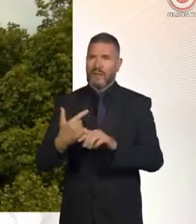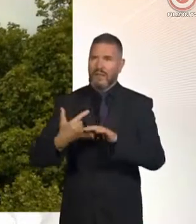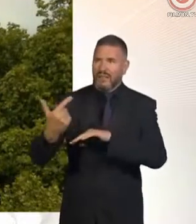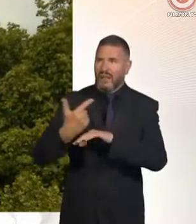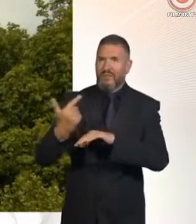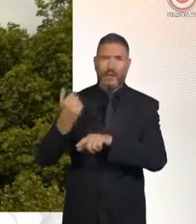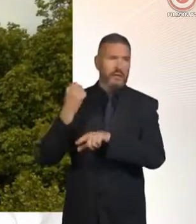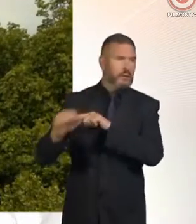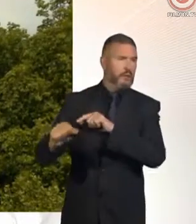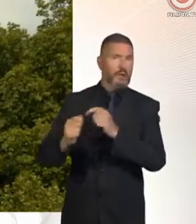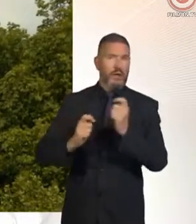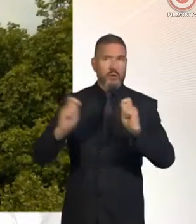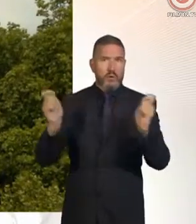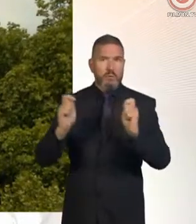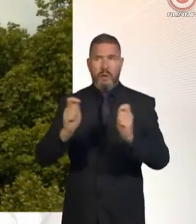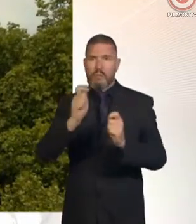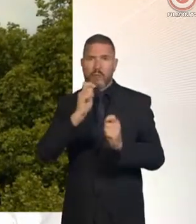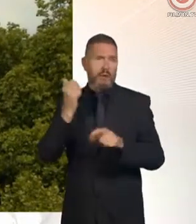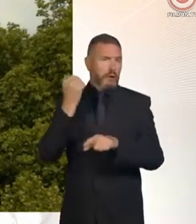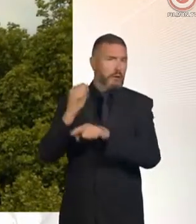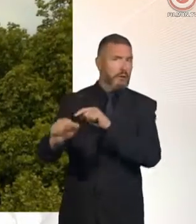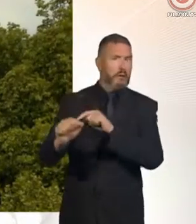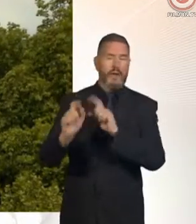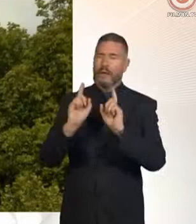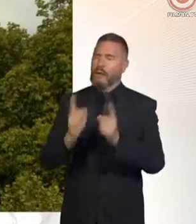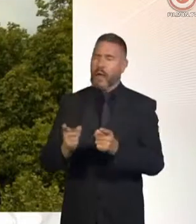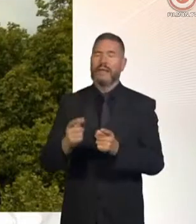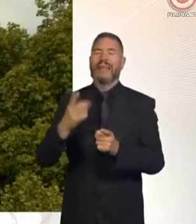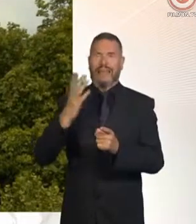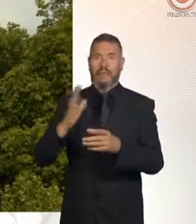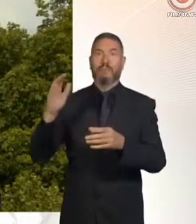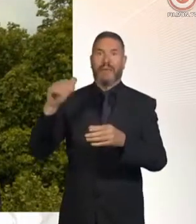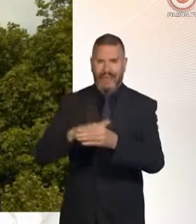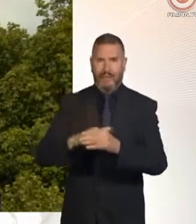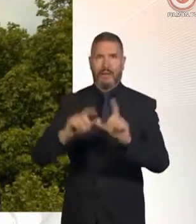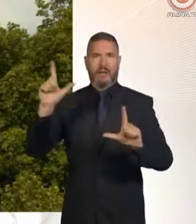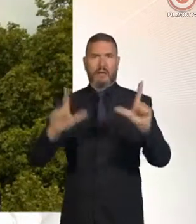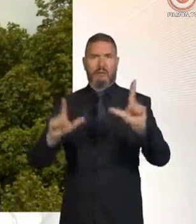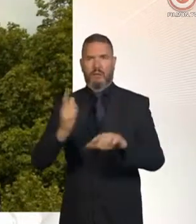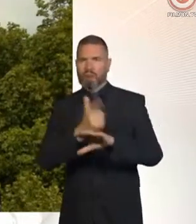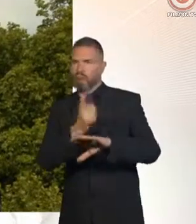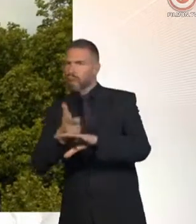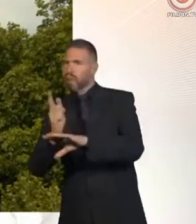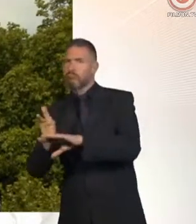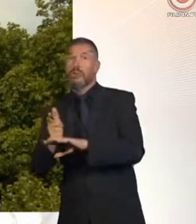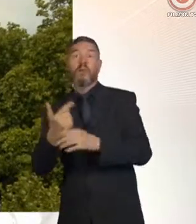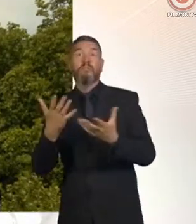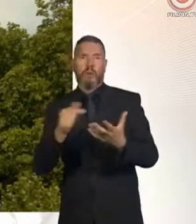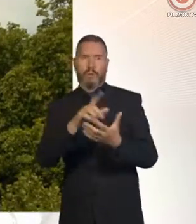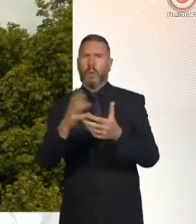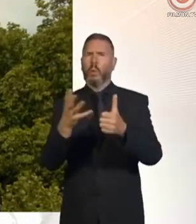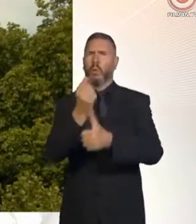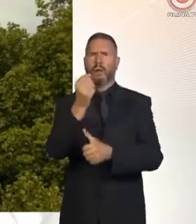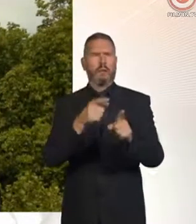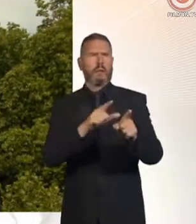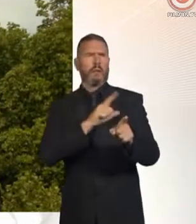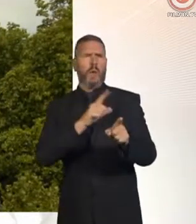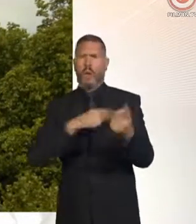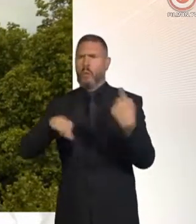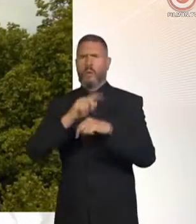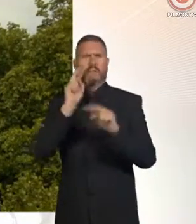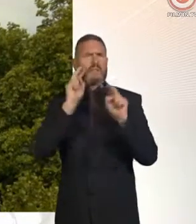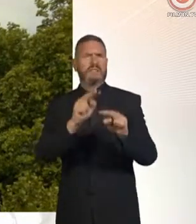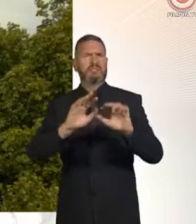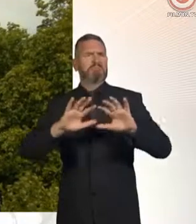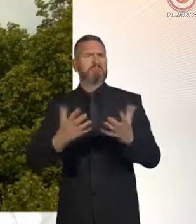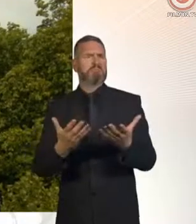during this campaign and he was to win, there'd be even bigger questions about his legitimacy when or if